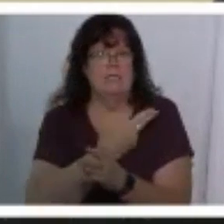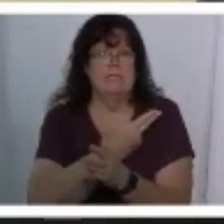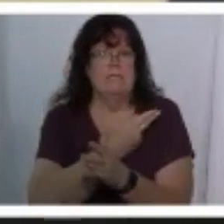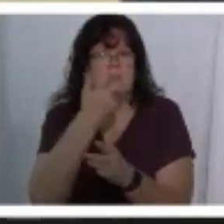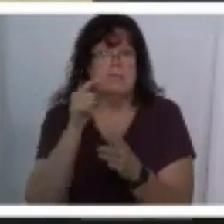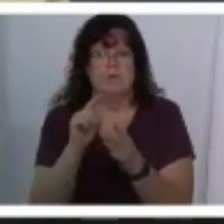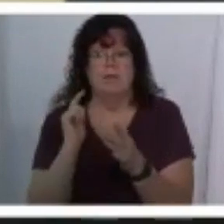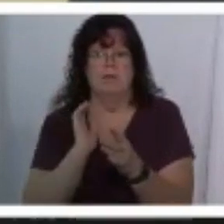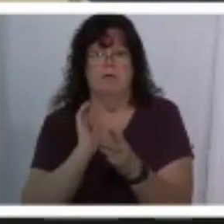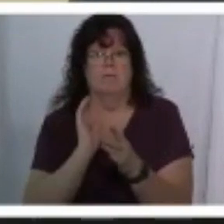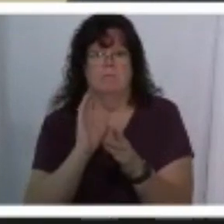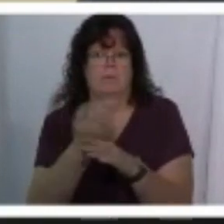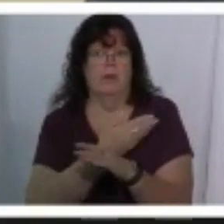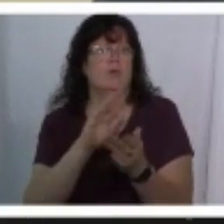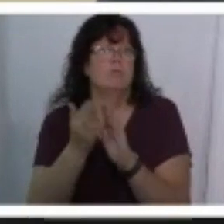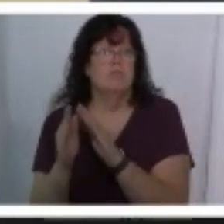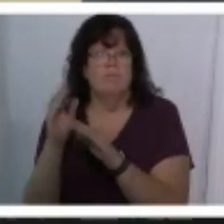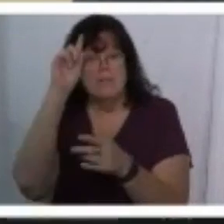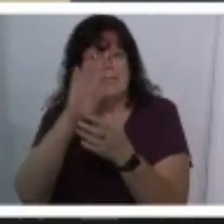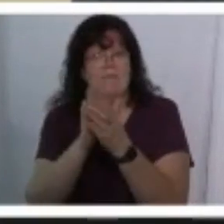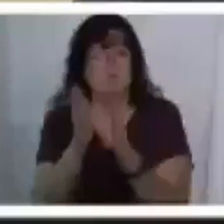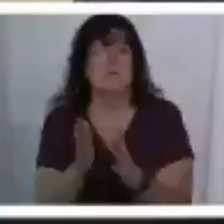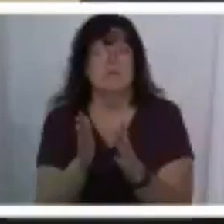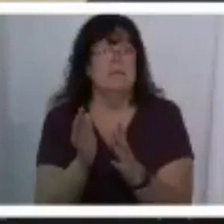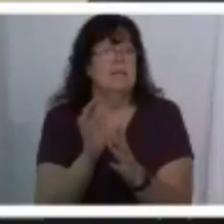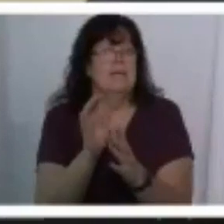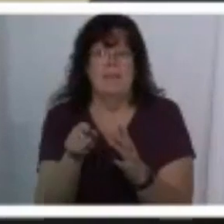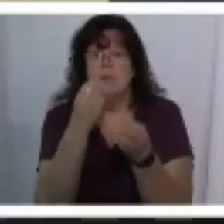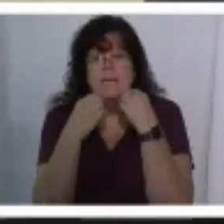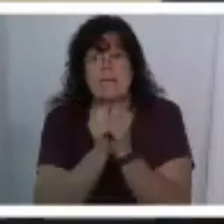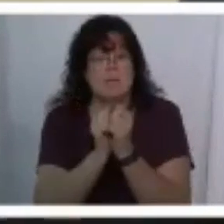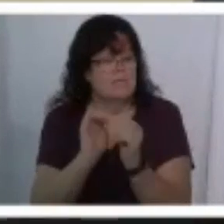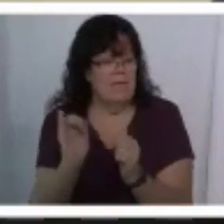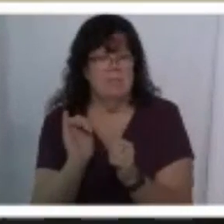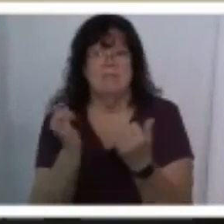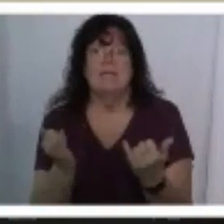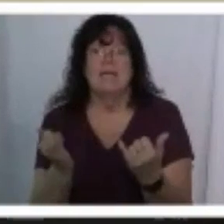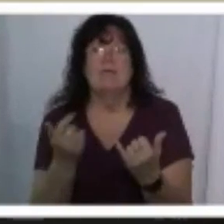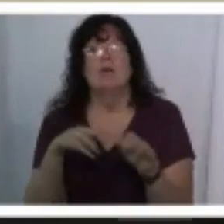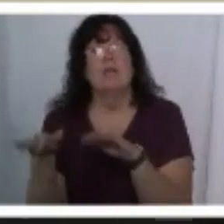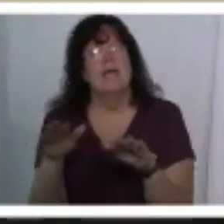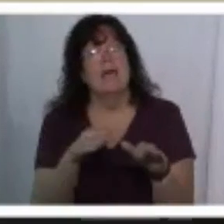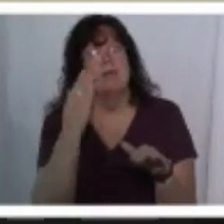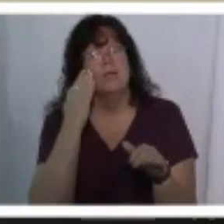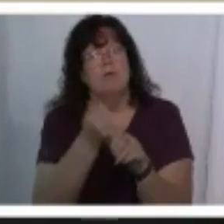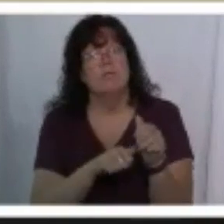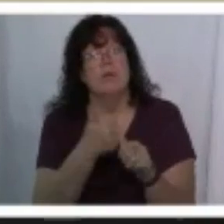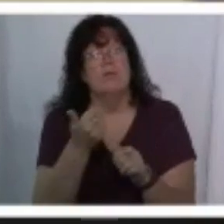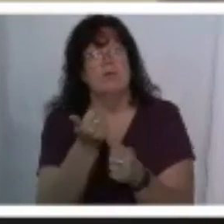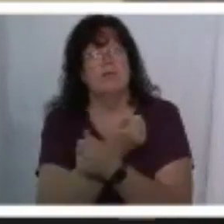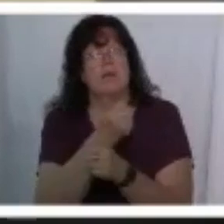but then we would eat they would eat together just like we're going to eat together today right and we're going to hang out and we're going to know each other and love each other but